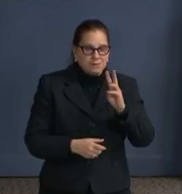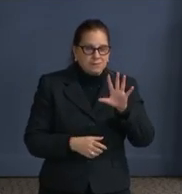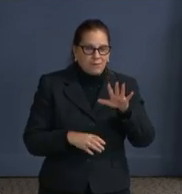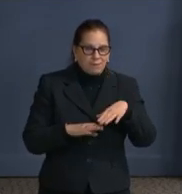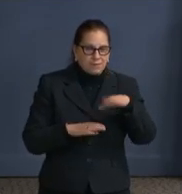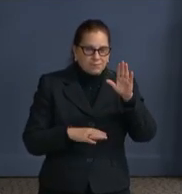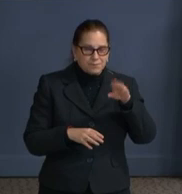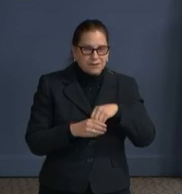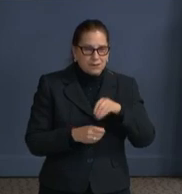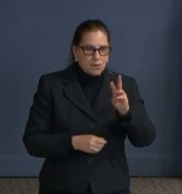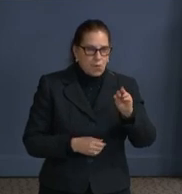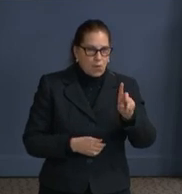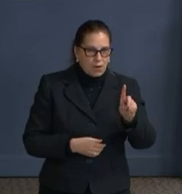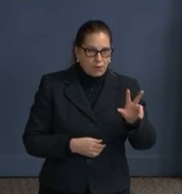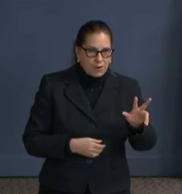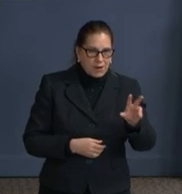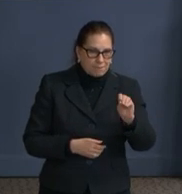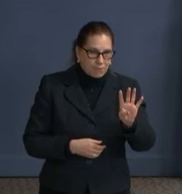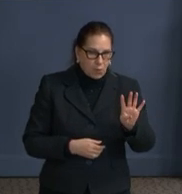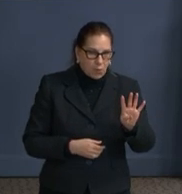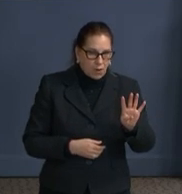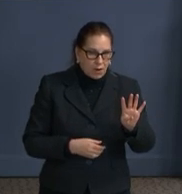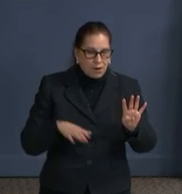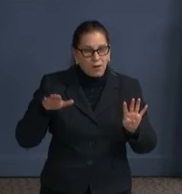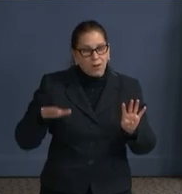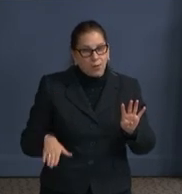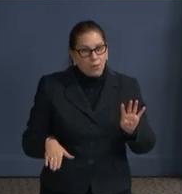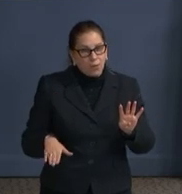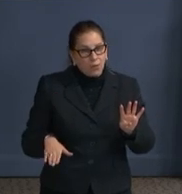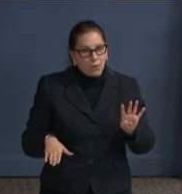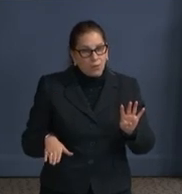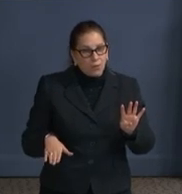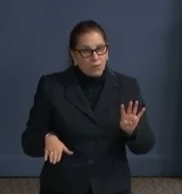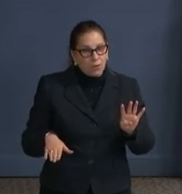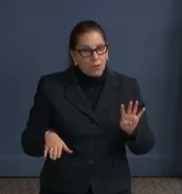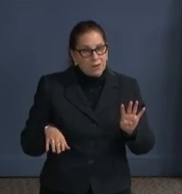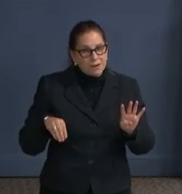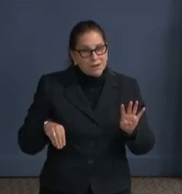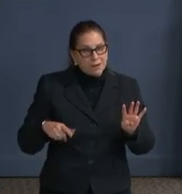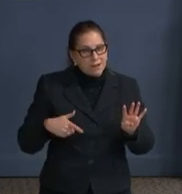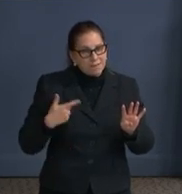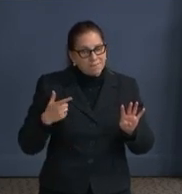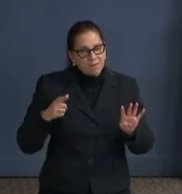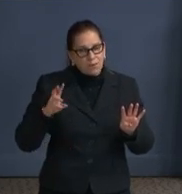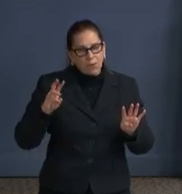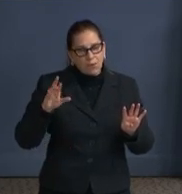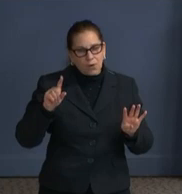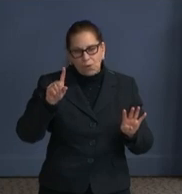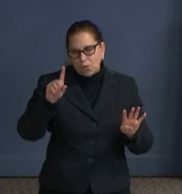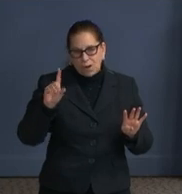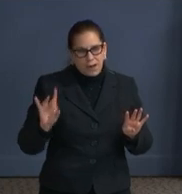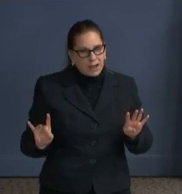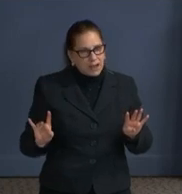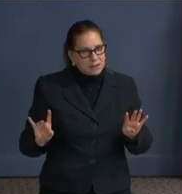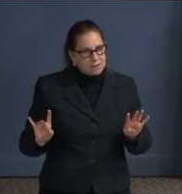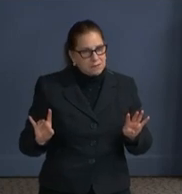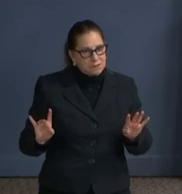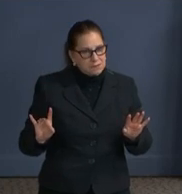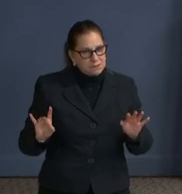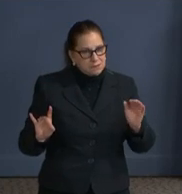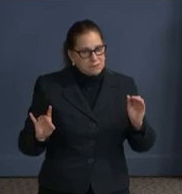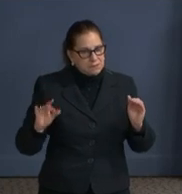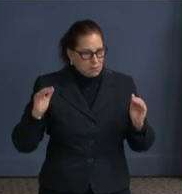lowest proportion of district residents age 65 and older live in wards 1 and 8. So every ward does not have the same proportion